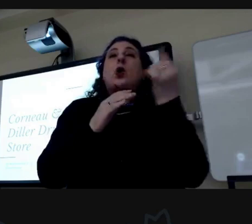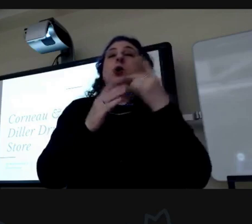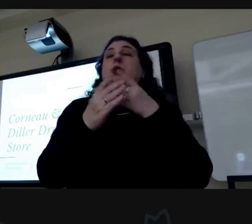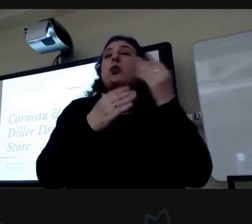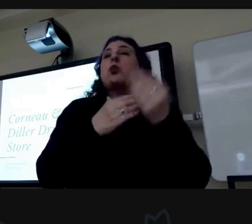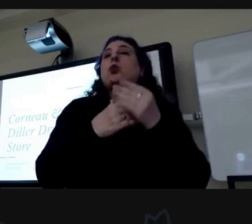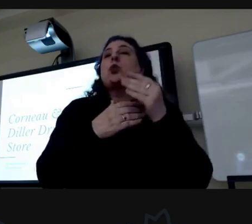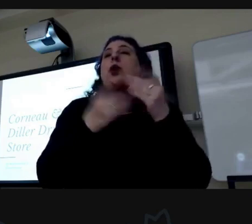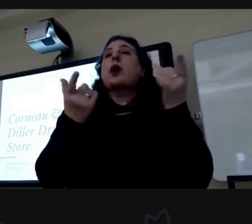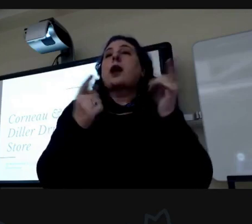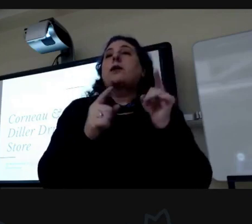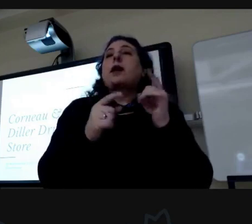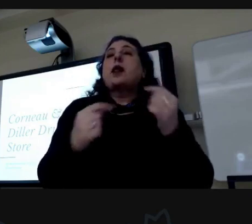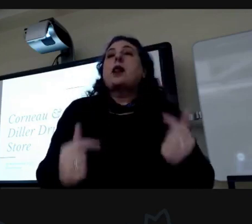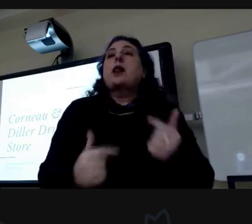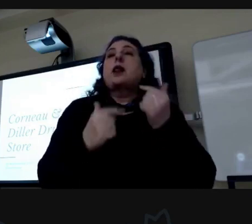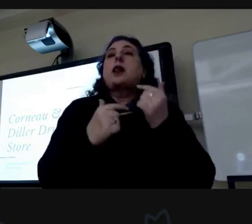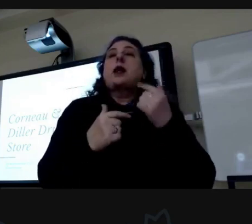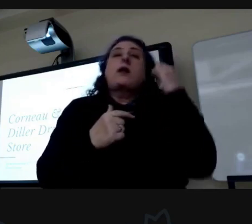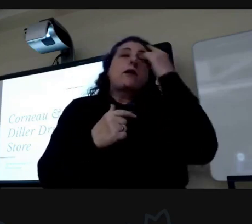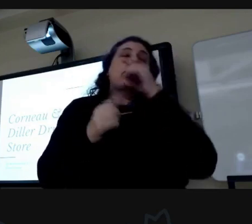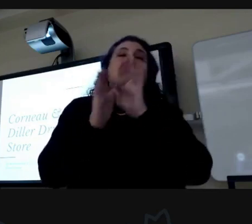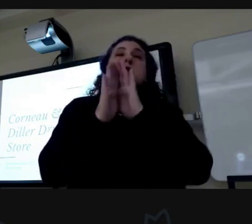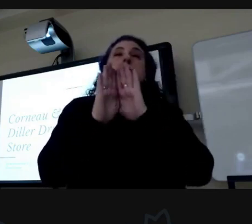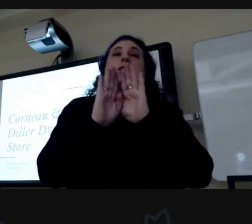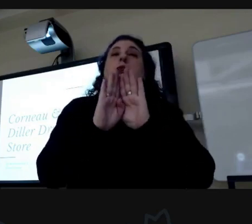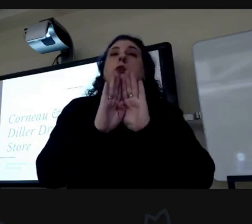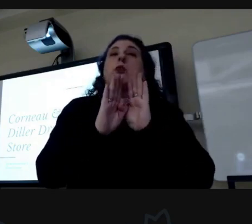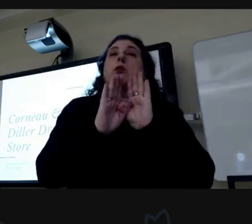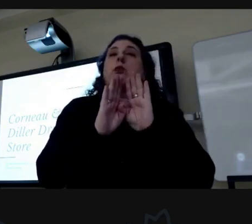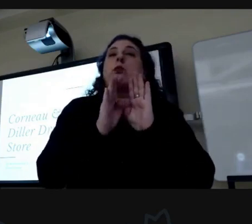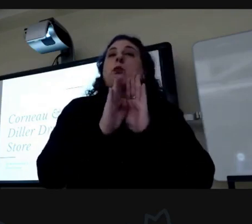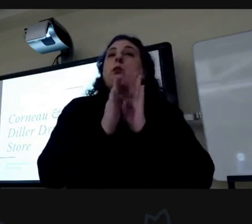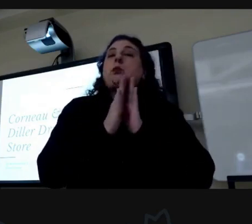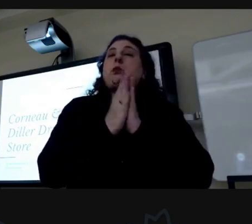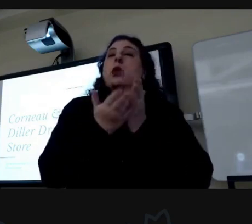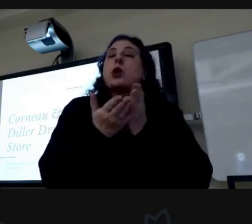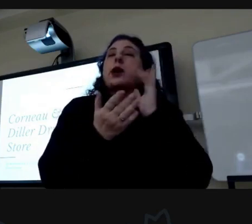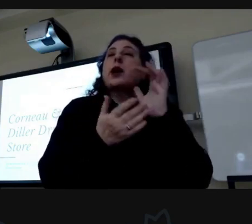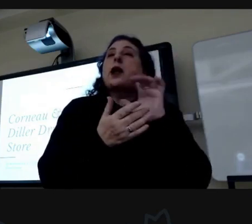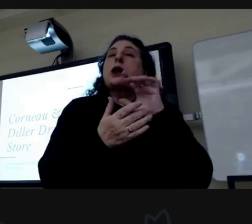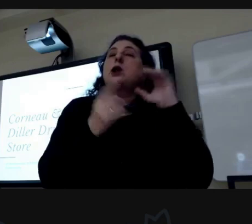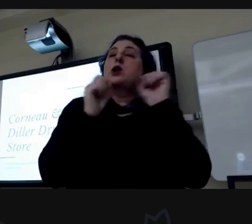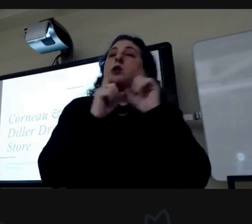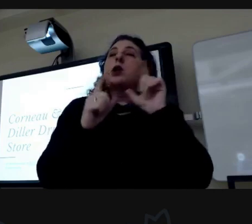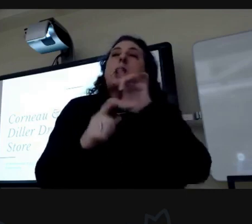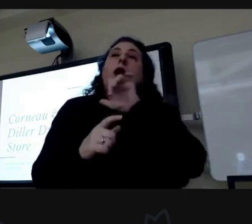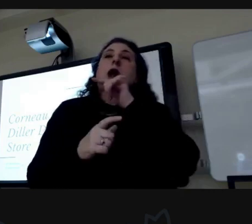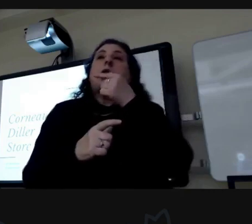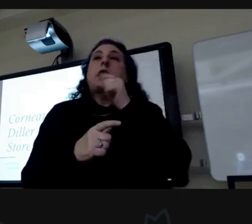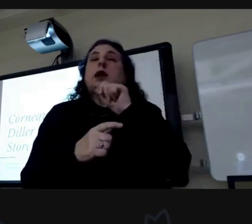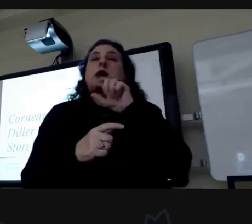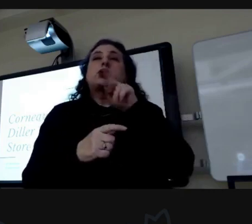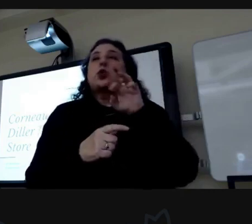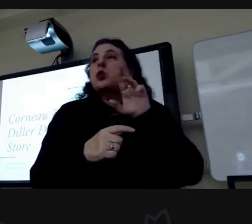program will take place live on our facebook and youtube pages uh dr glenna schroeder uh